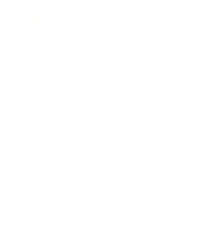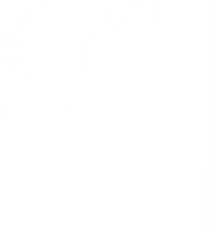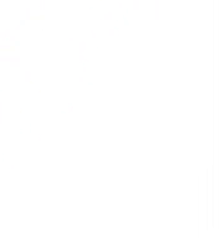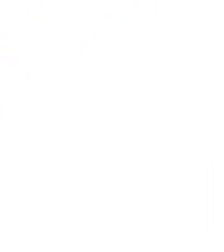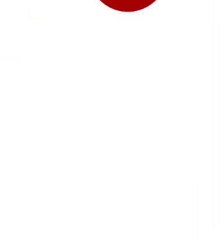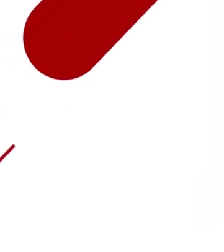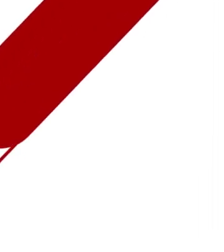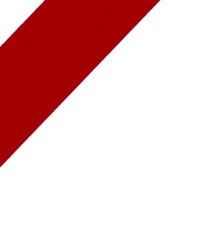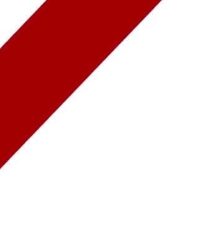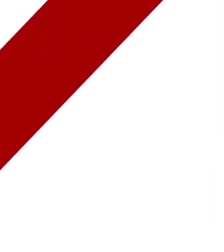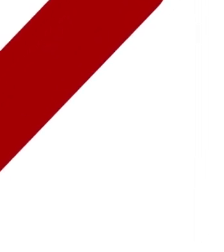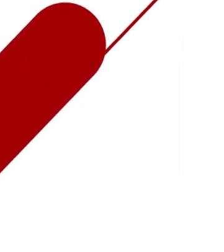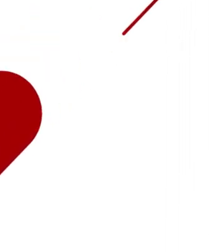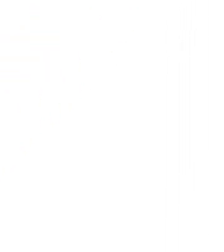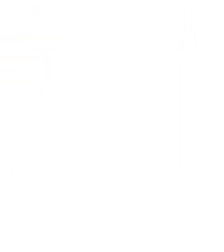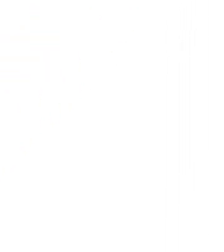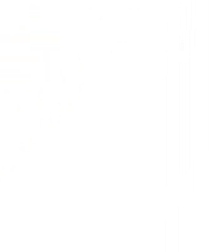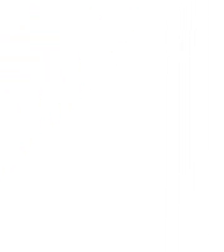Minister